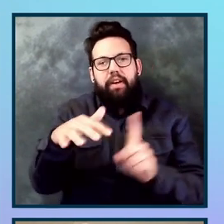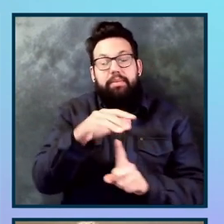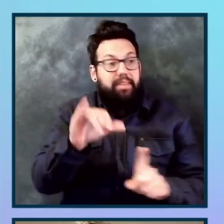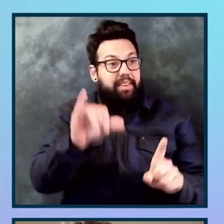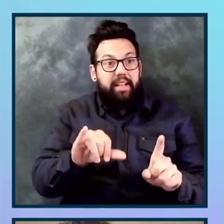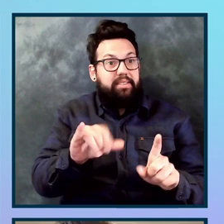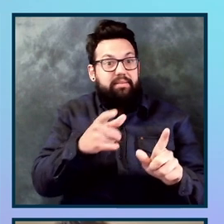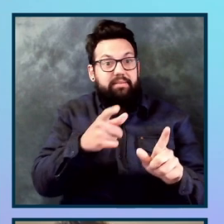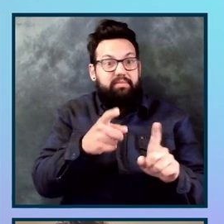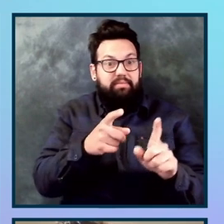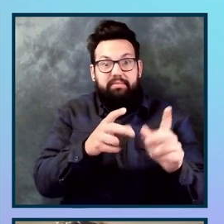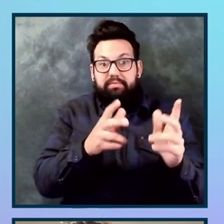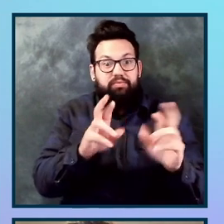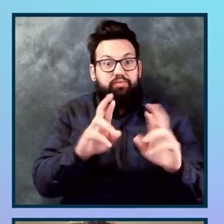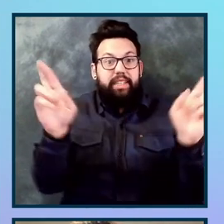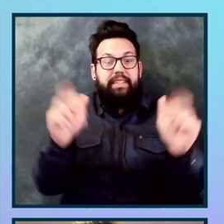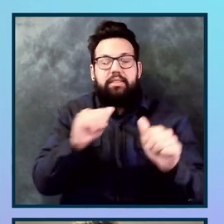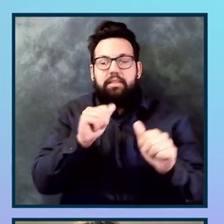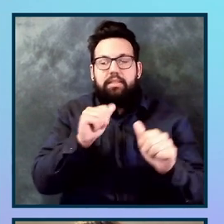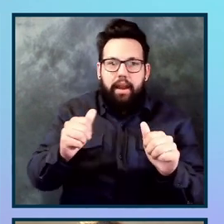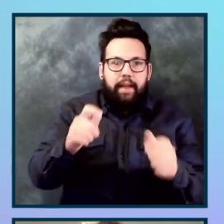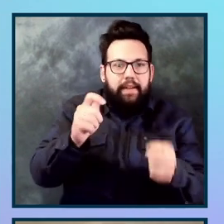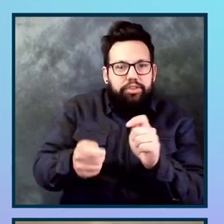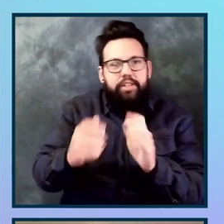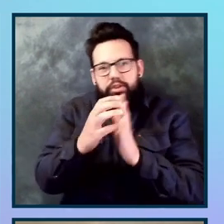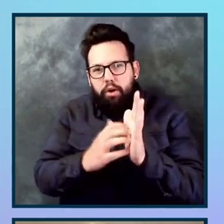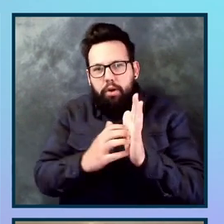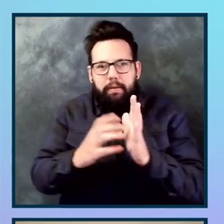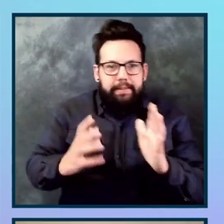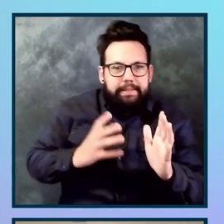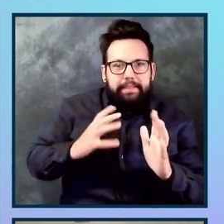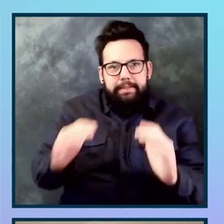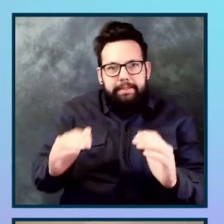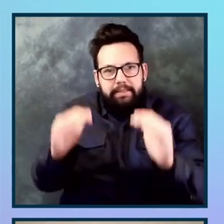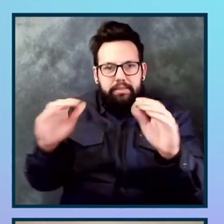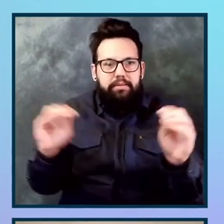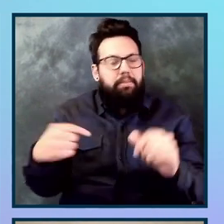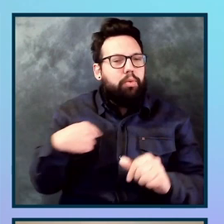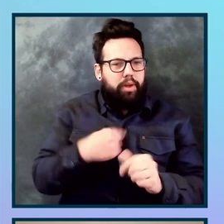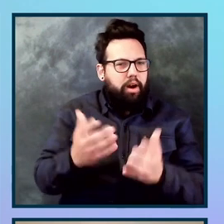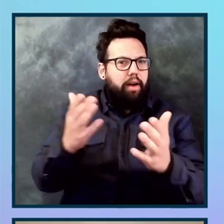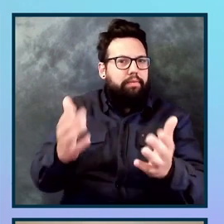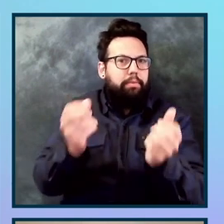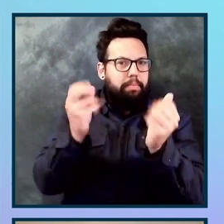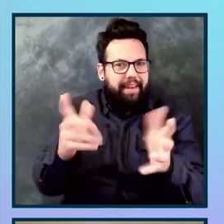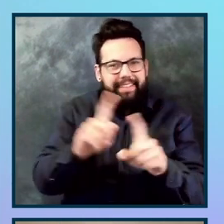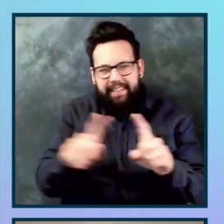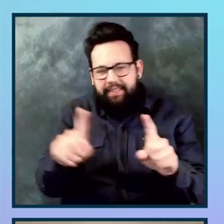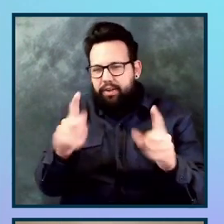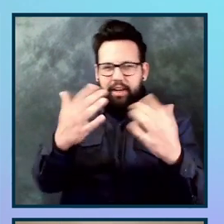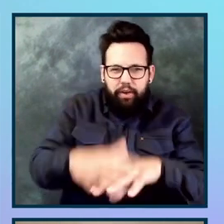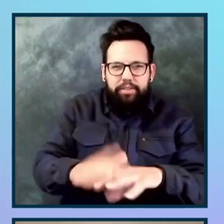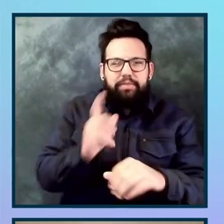not using any fancy integration, uh, but, but we do offer tons of fancy integrations for whatever framework you're So what I